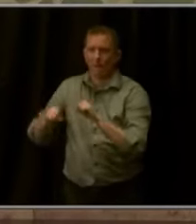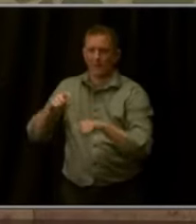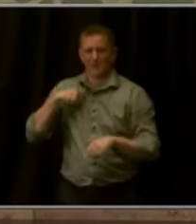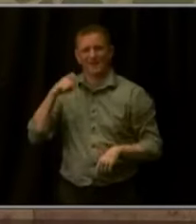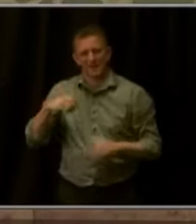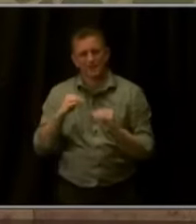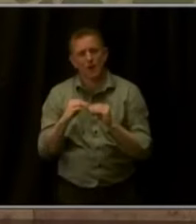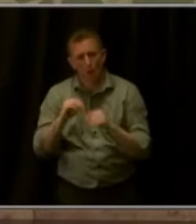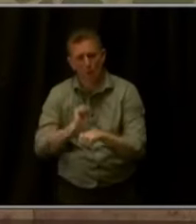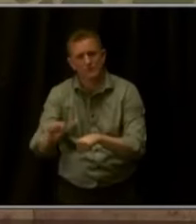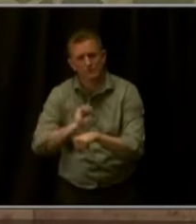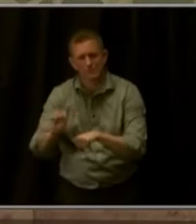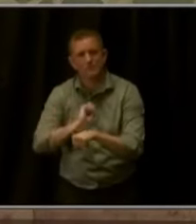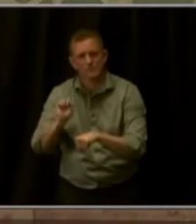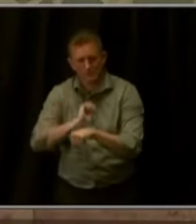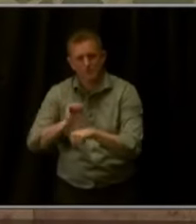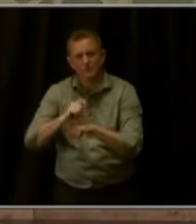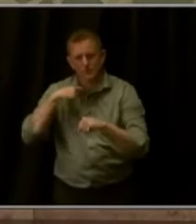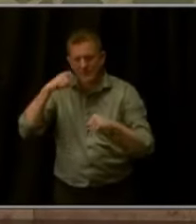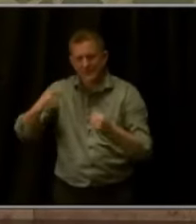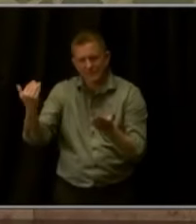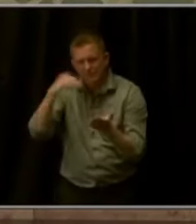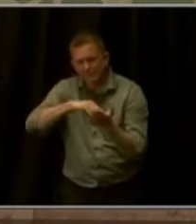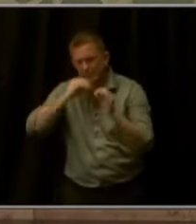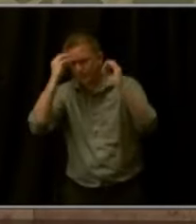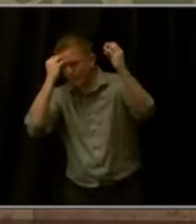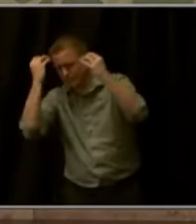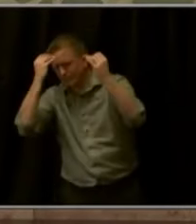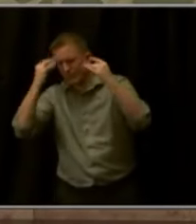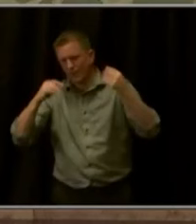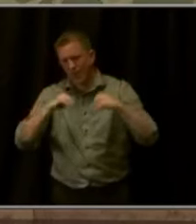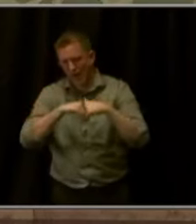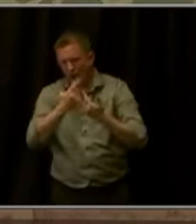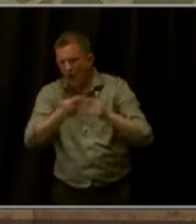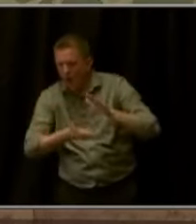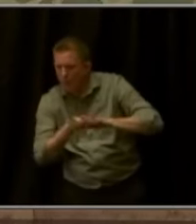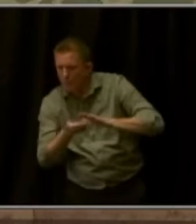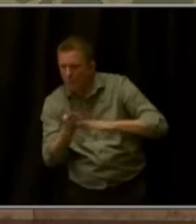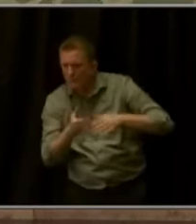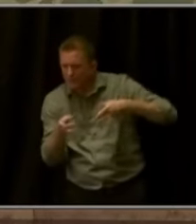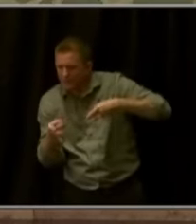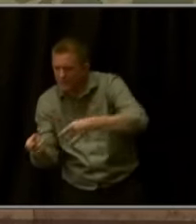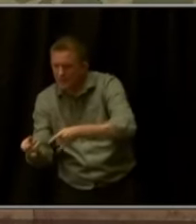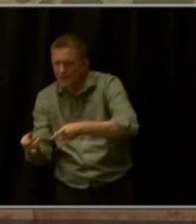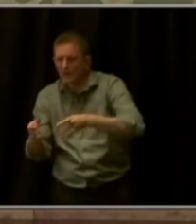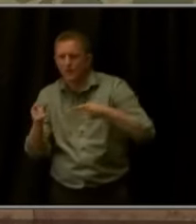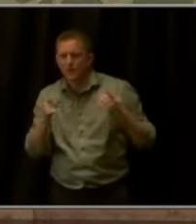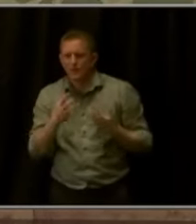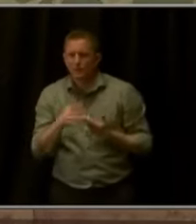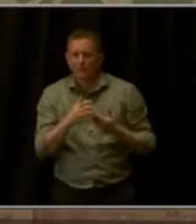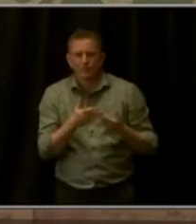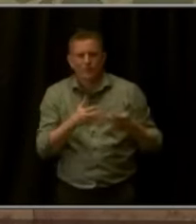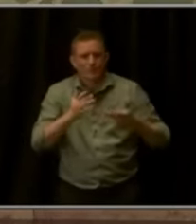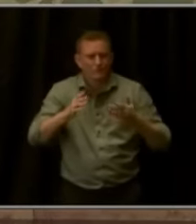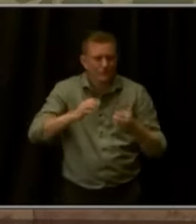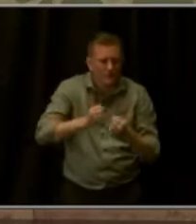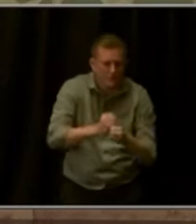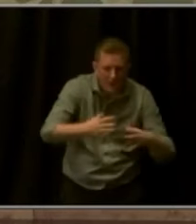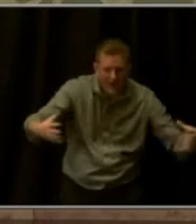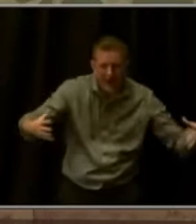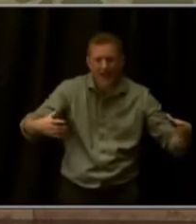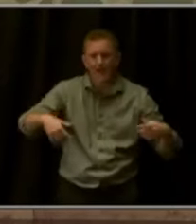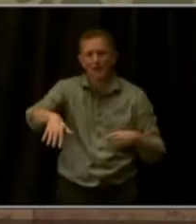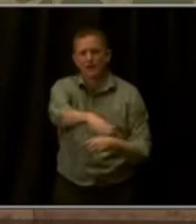reimagine governance and operational efficiencies, expand local partnerships, build on the work of the RTD